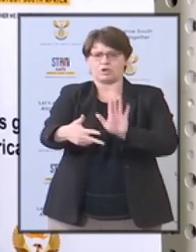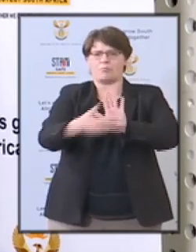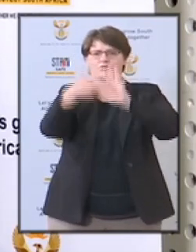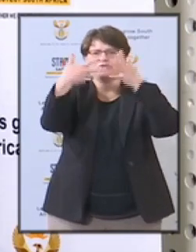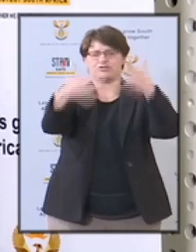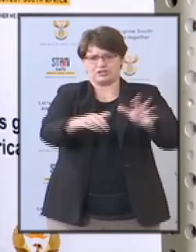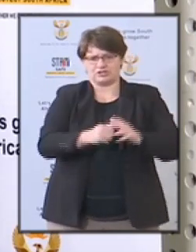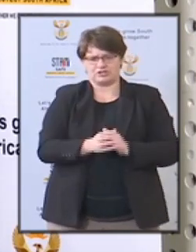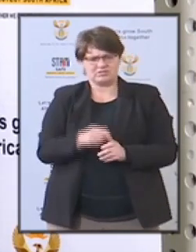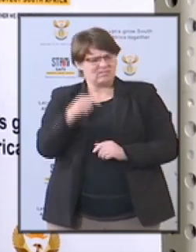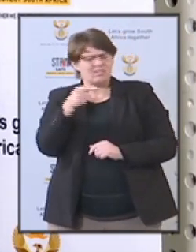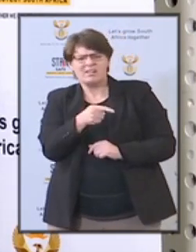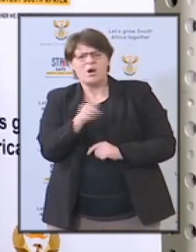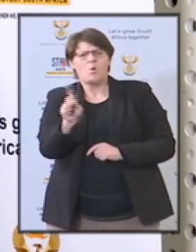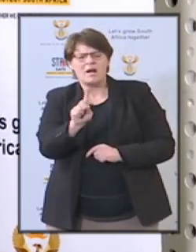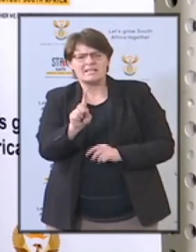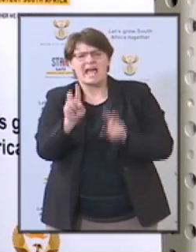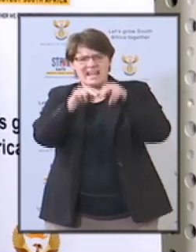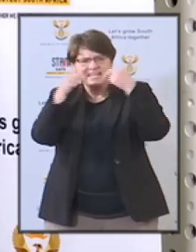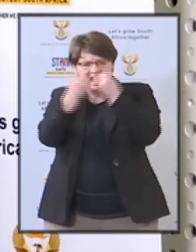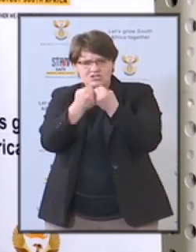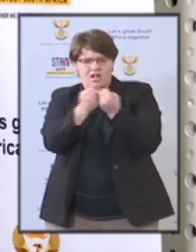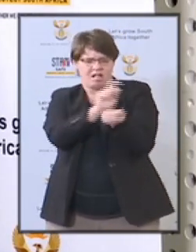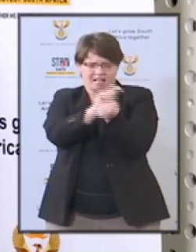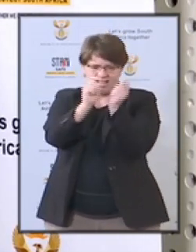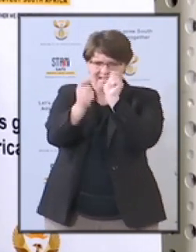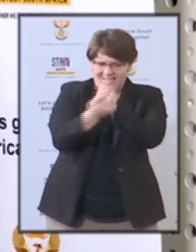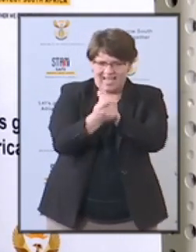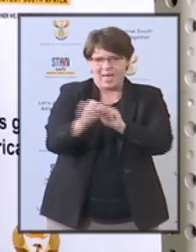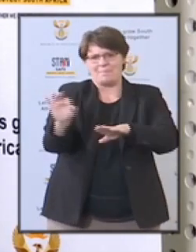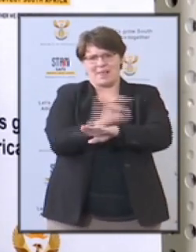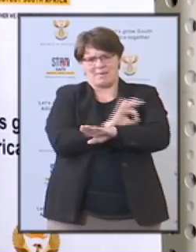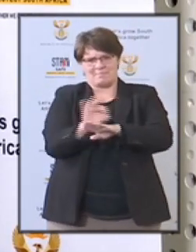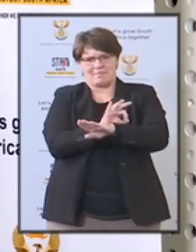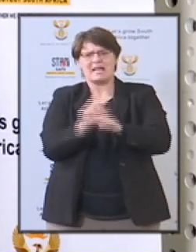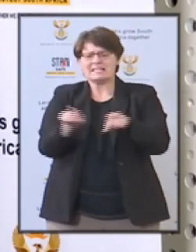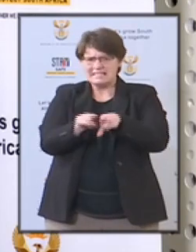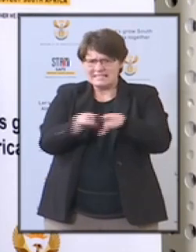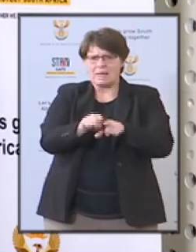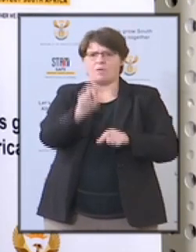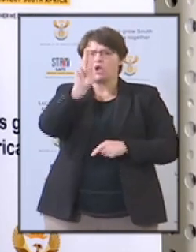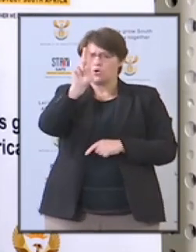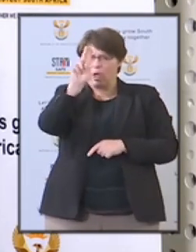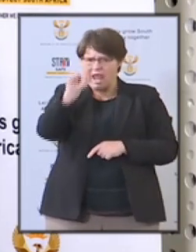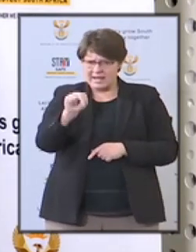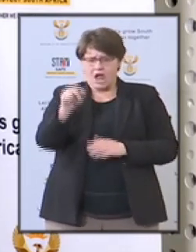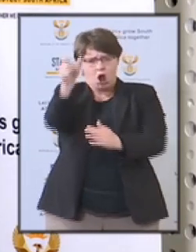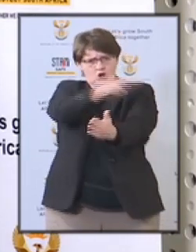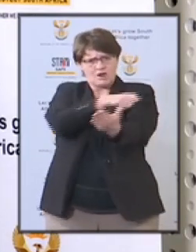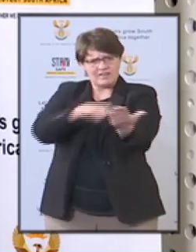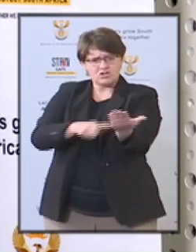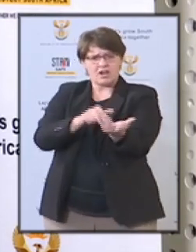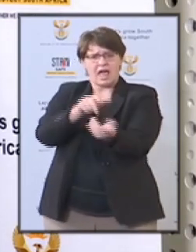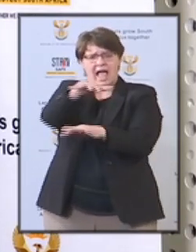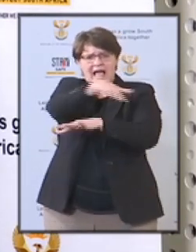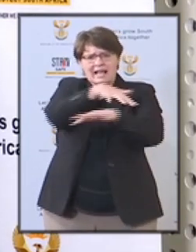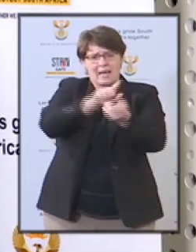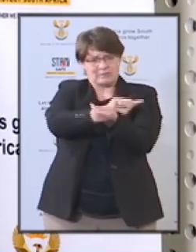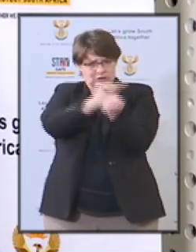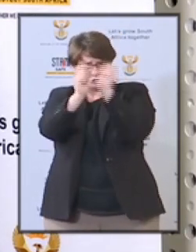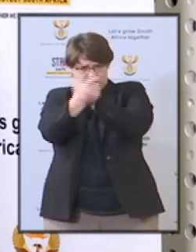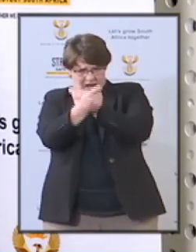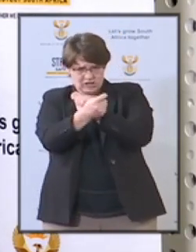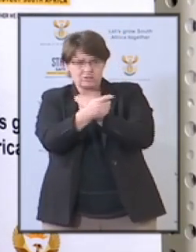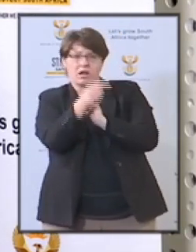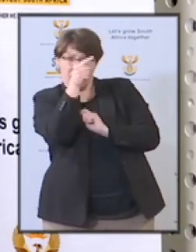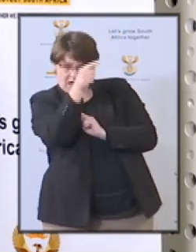serves as the country's national adaptation plan, as required by the United Nations Framework Convention on Climate Change. The National